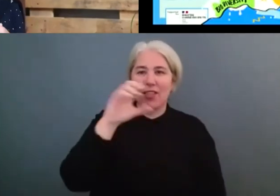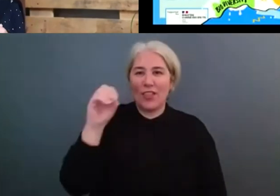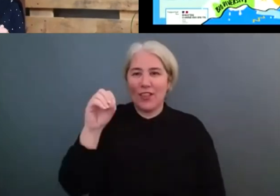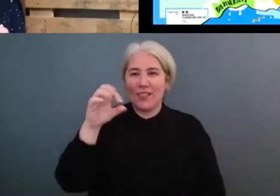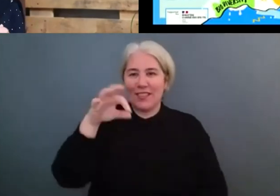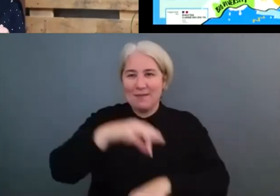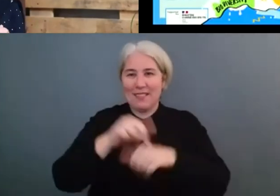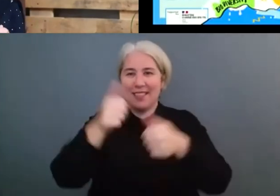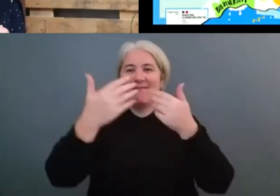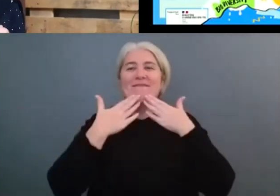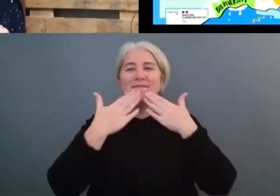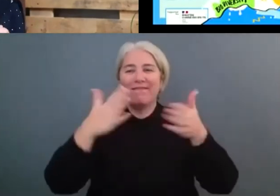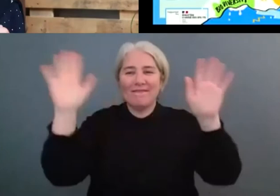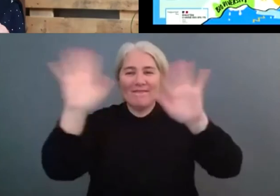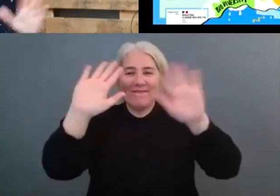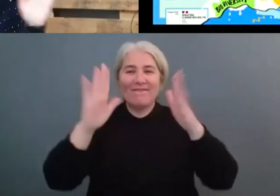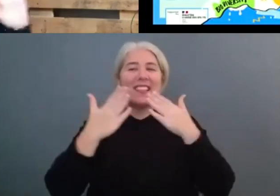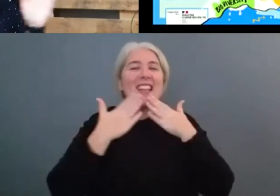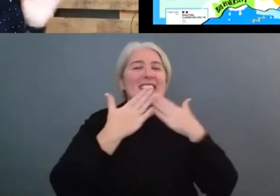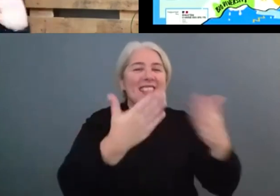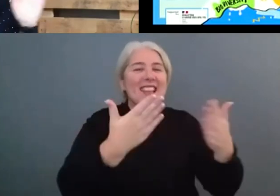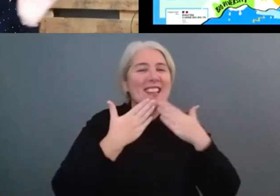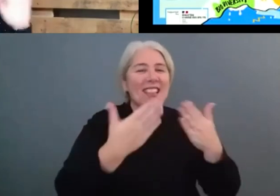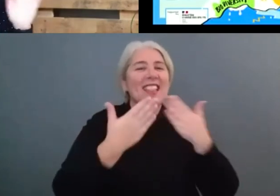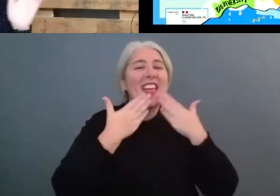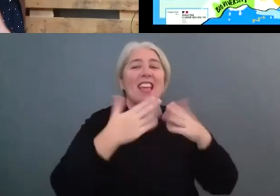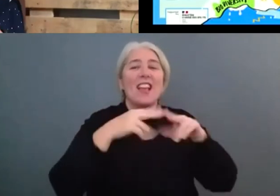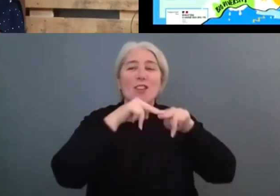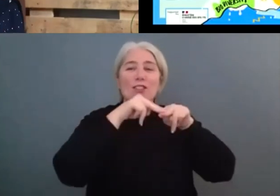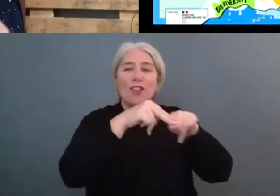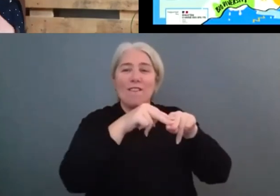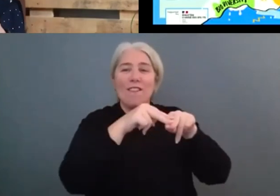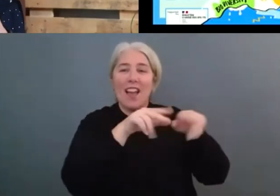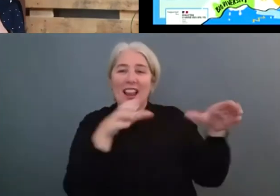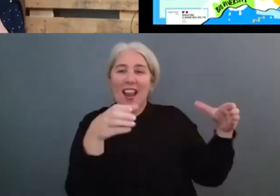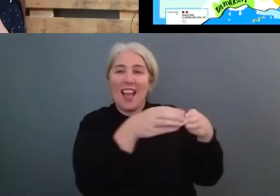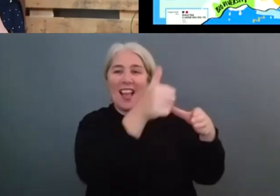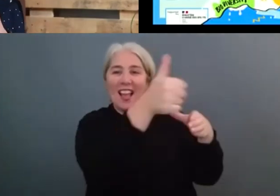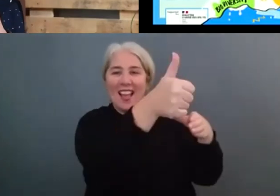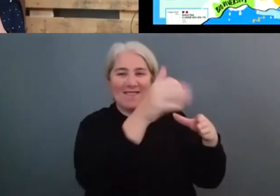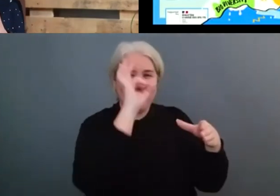See you. Thanks a lot to Surfrider Foundation.-bye. Thanks a lot.